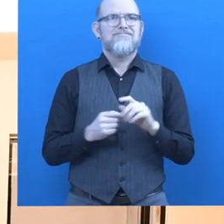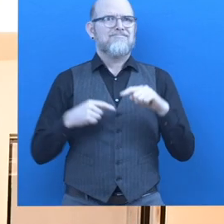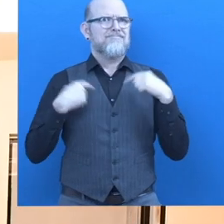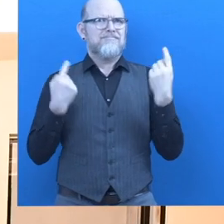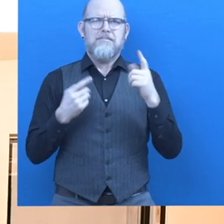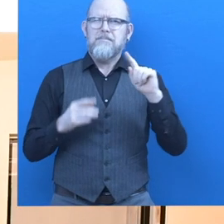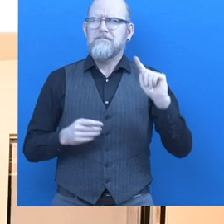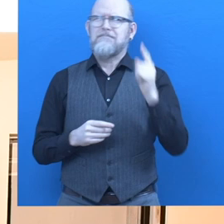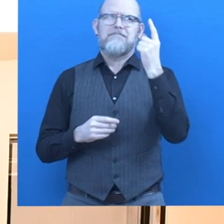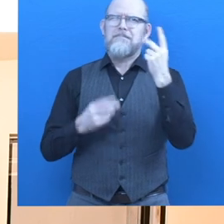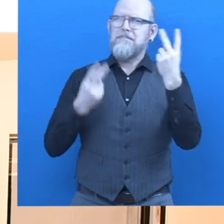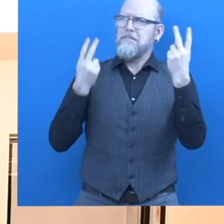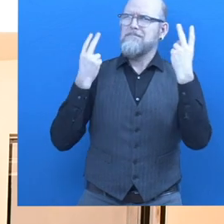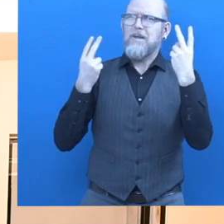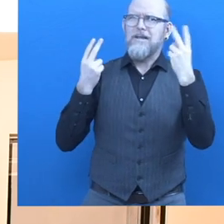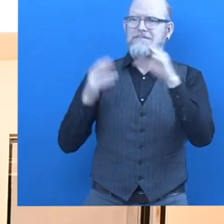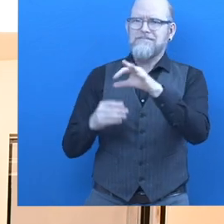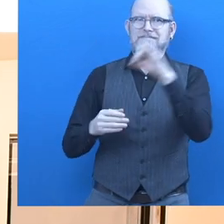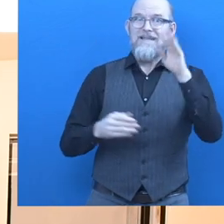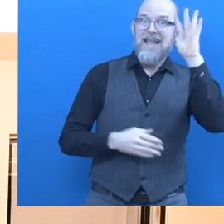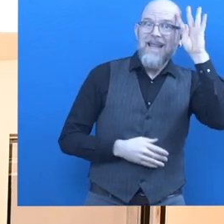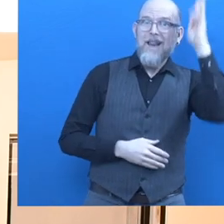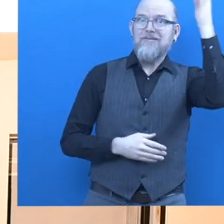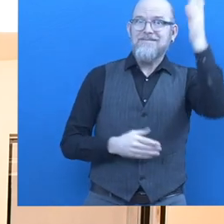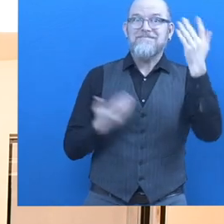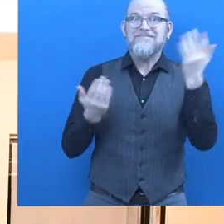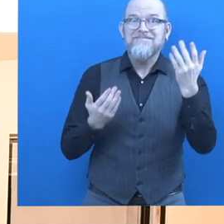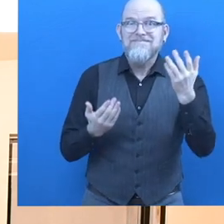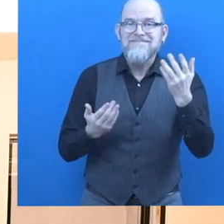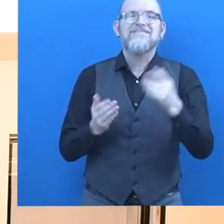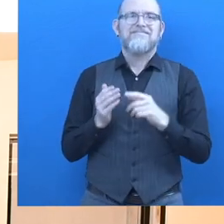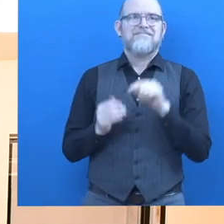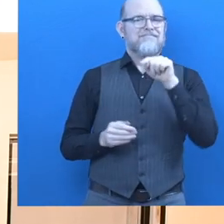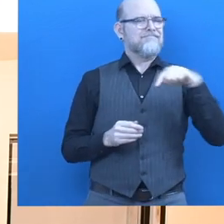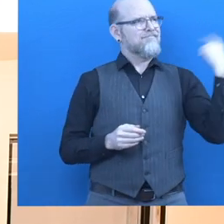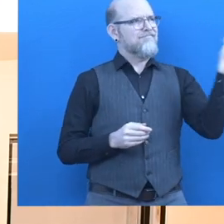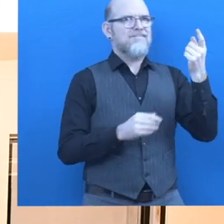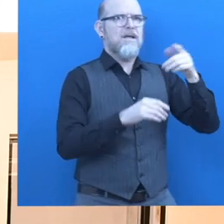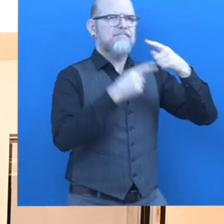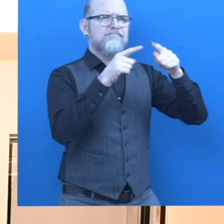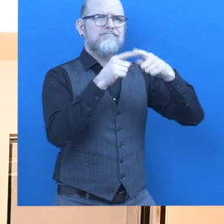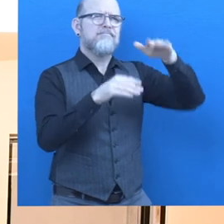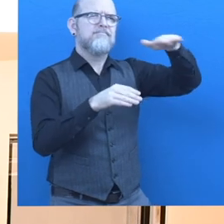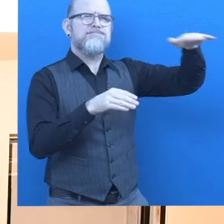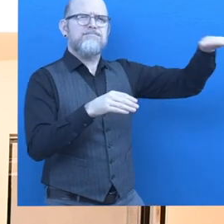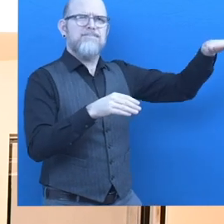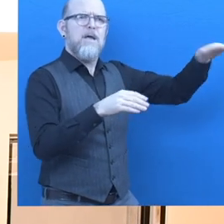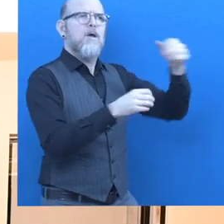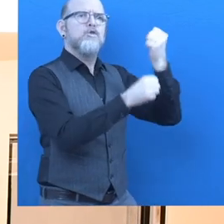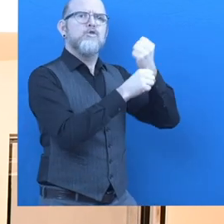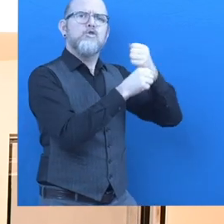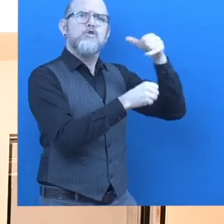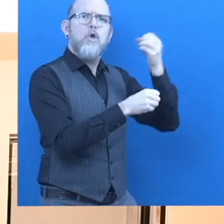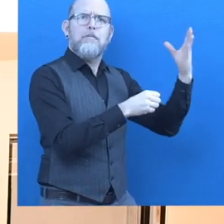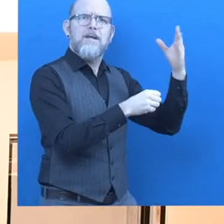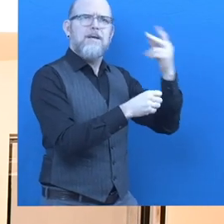elements of this innovation are that we have for all essential areas, all essential professions in the visually impaired and blind